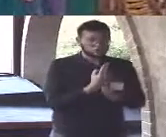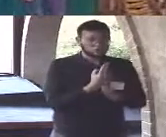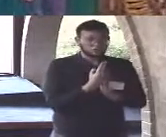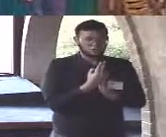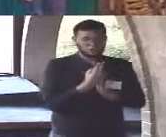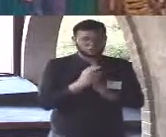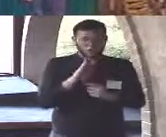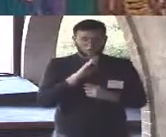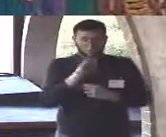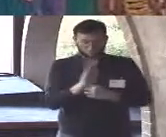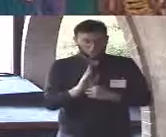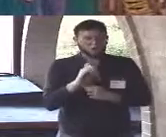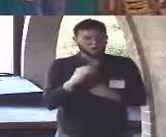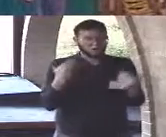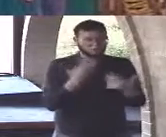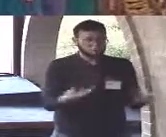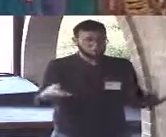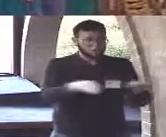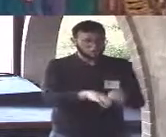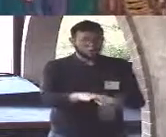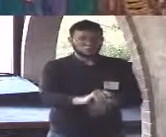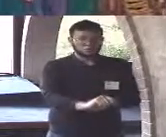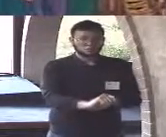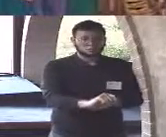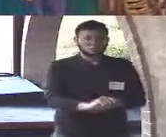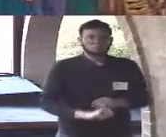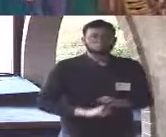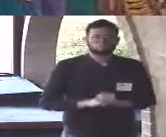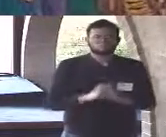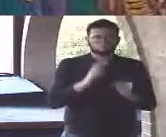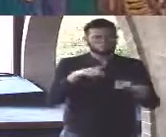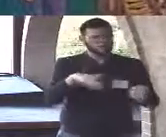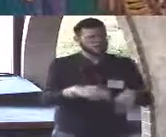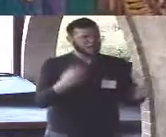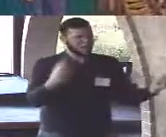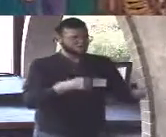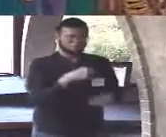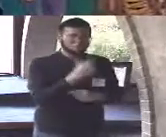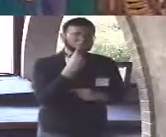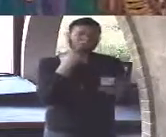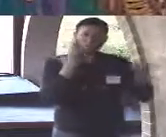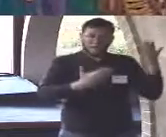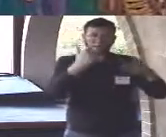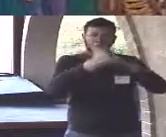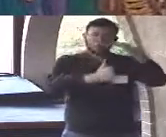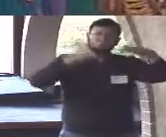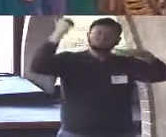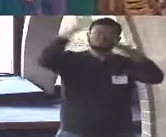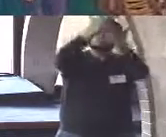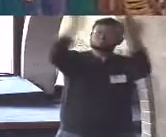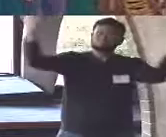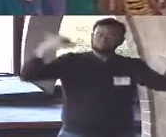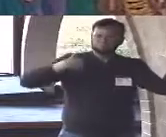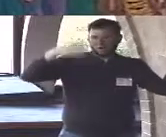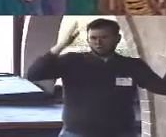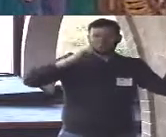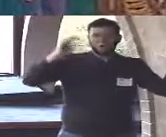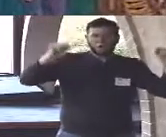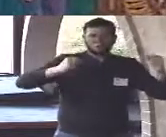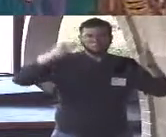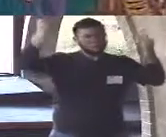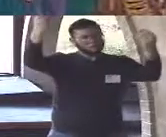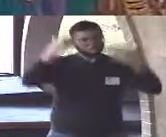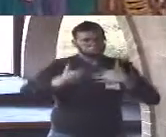Barth's though Kierkegaard argues hey there might be a God out there somewhere to make sense of all this Barth replies